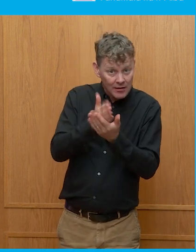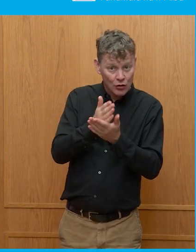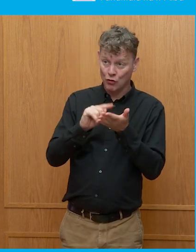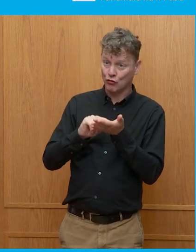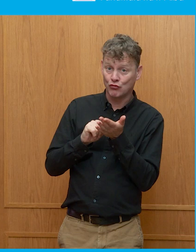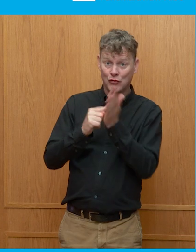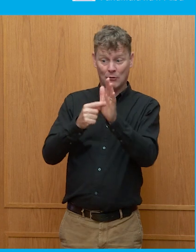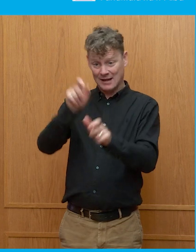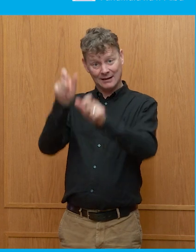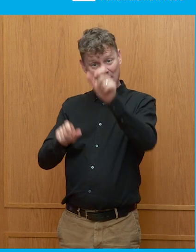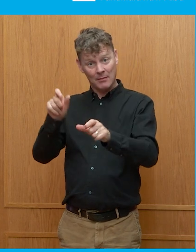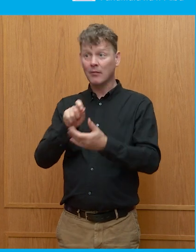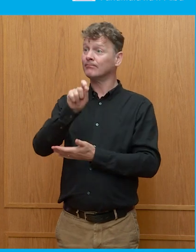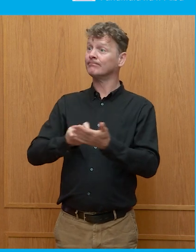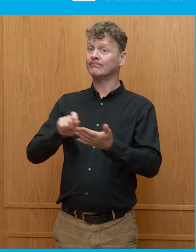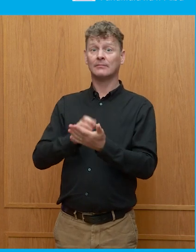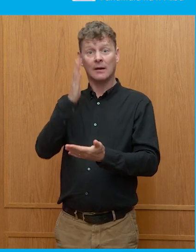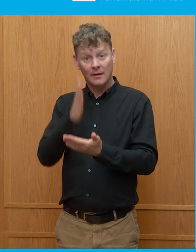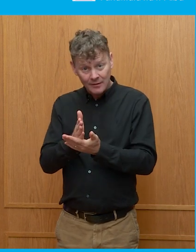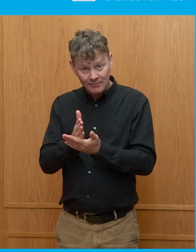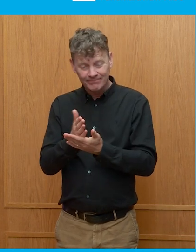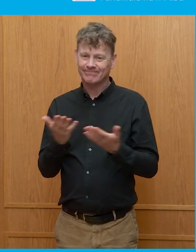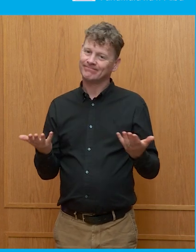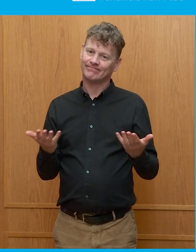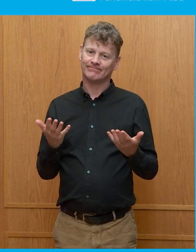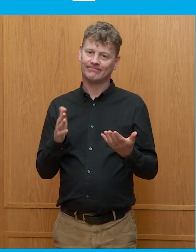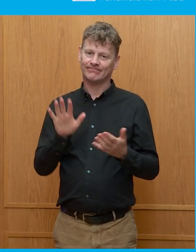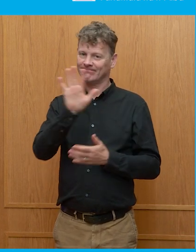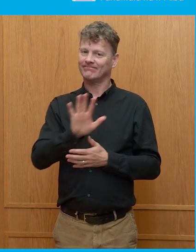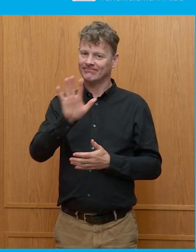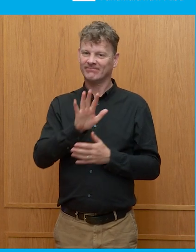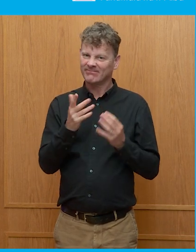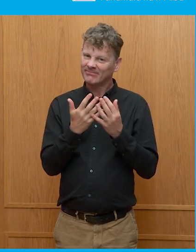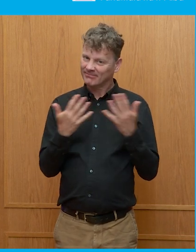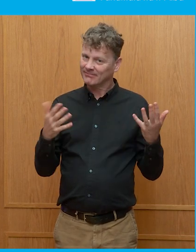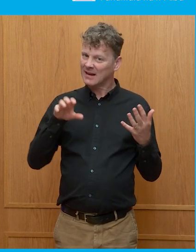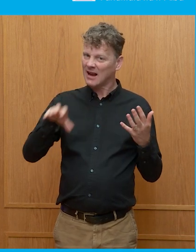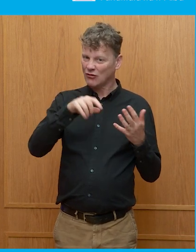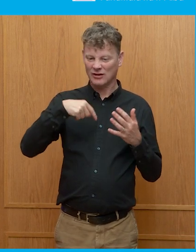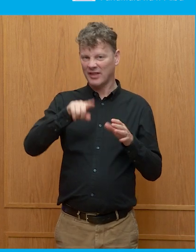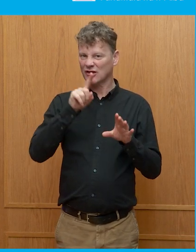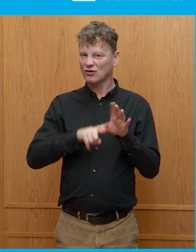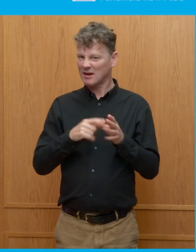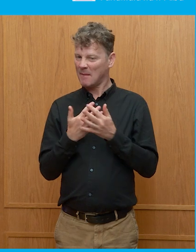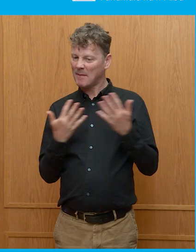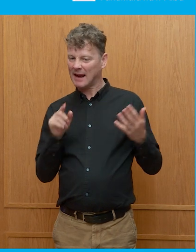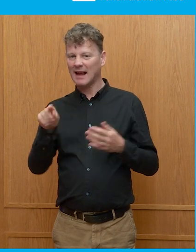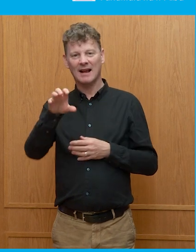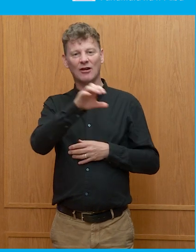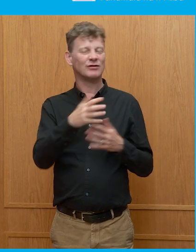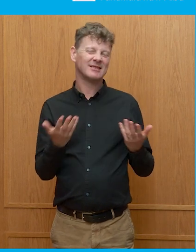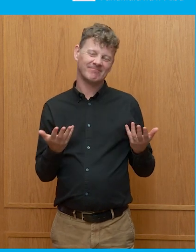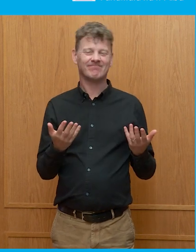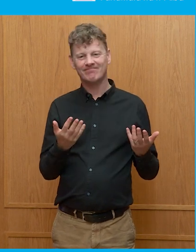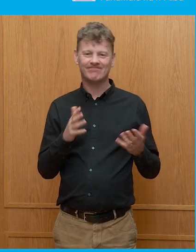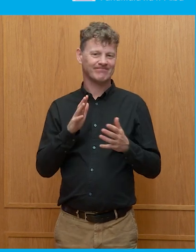who are able to participate in them? I mean, quite a few of the countries that are voting this year, you might put into the category of saying perhaps